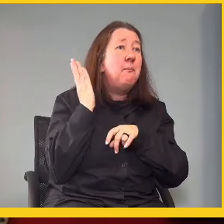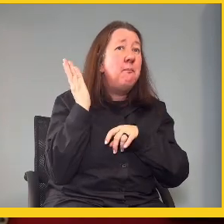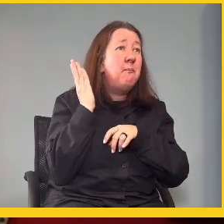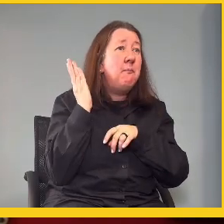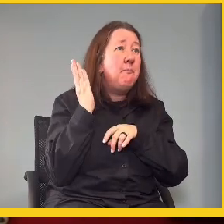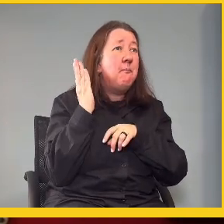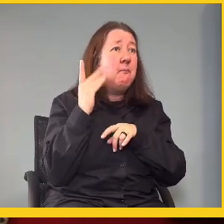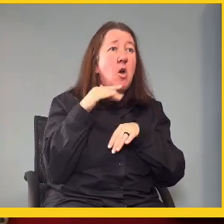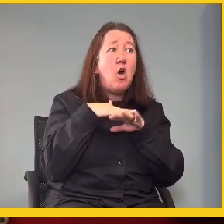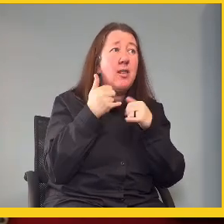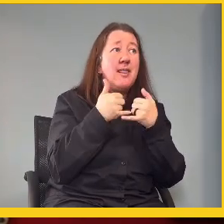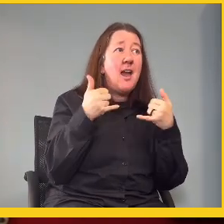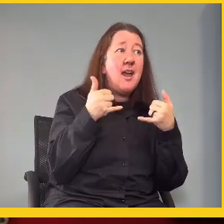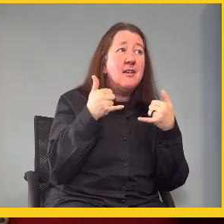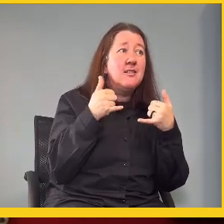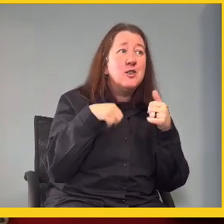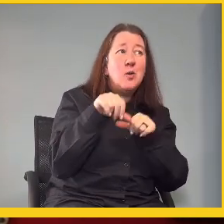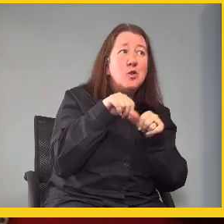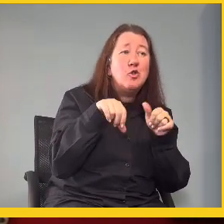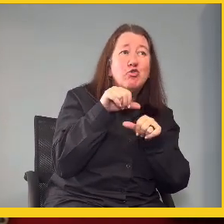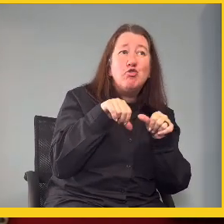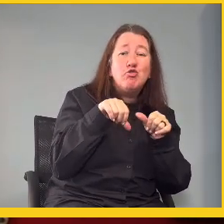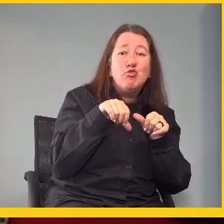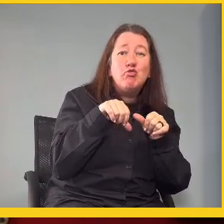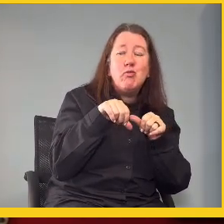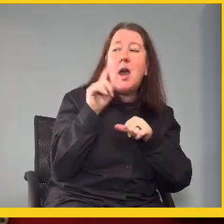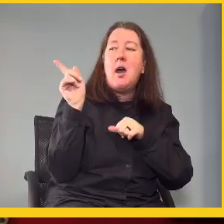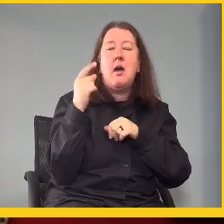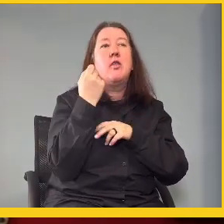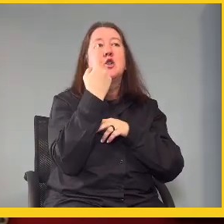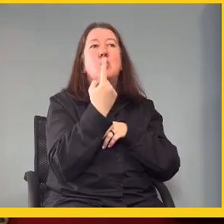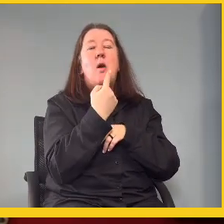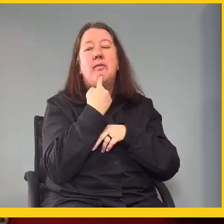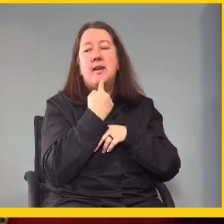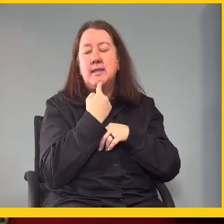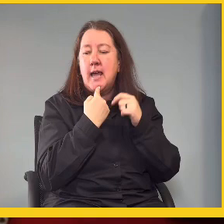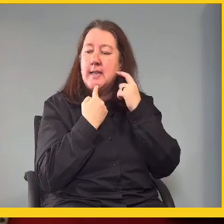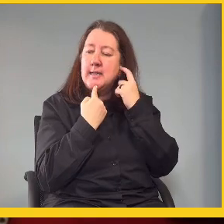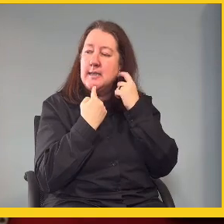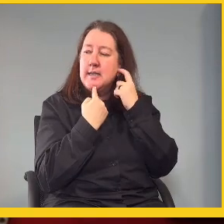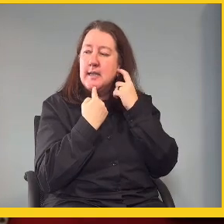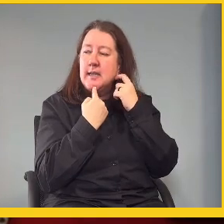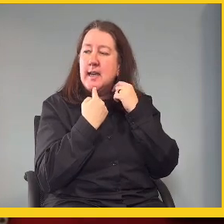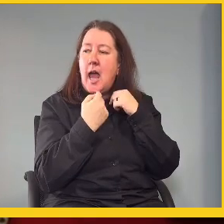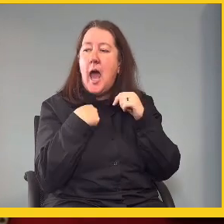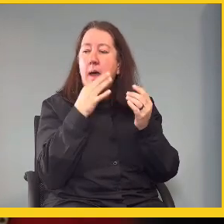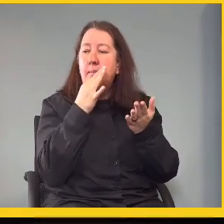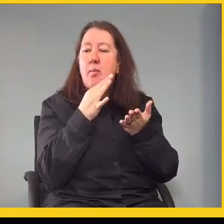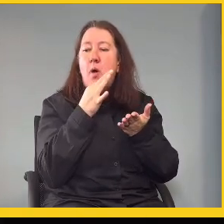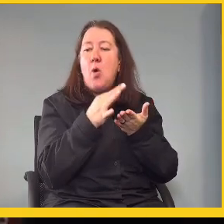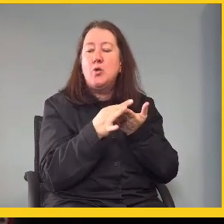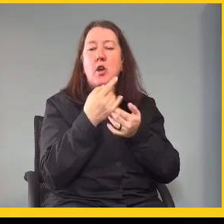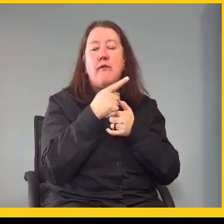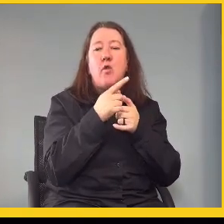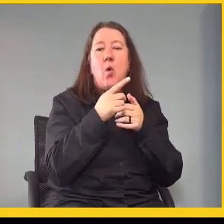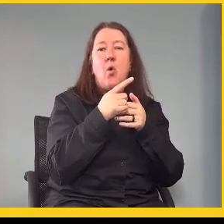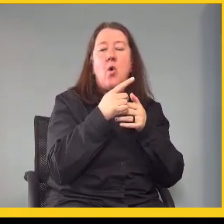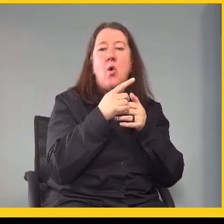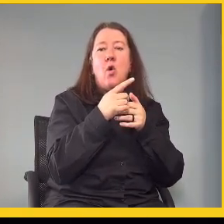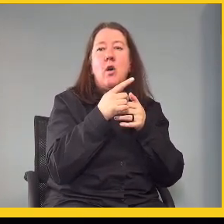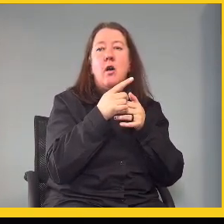like our online, from our socials? Okay, there's one that says, I propose for sign